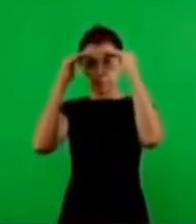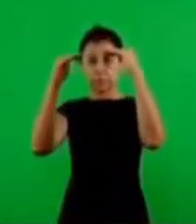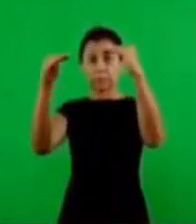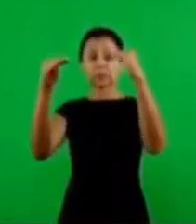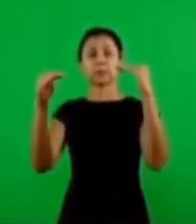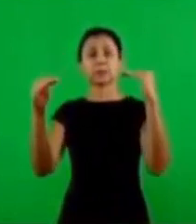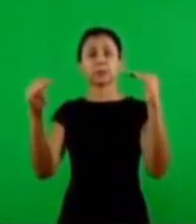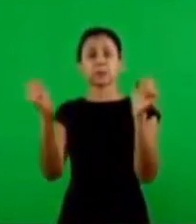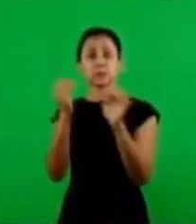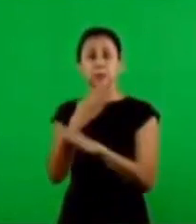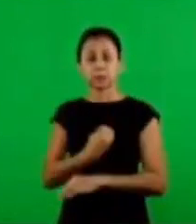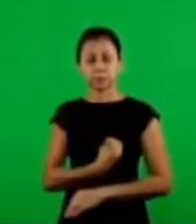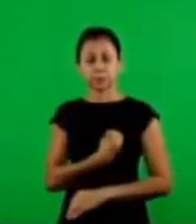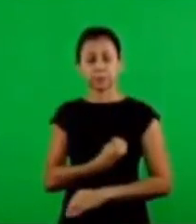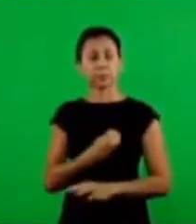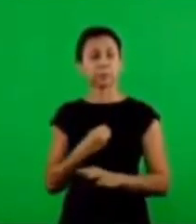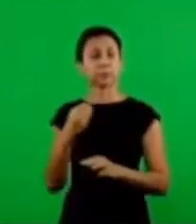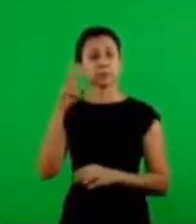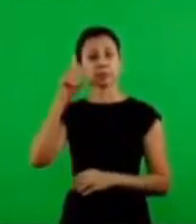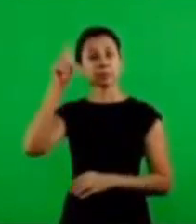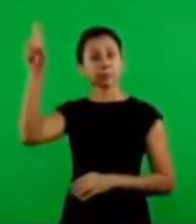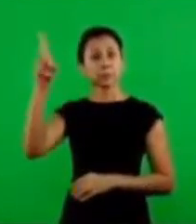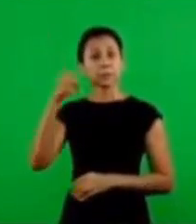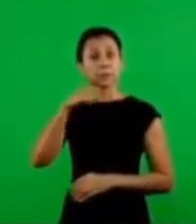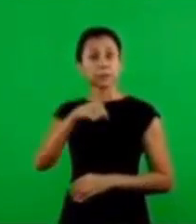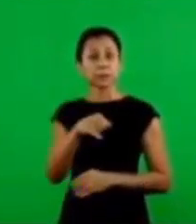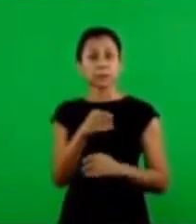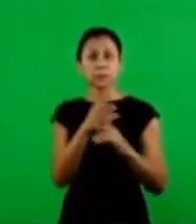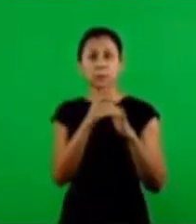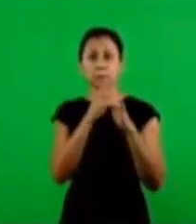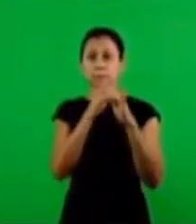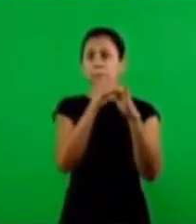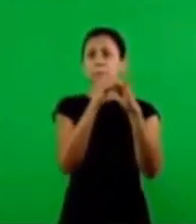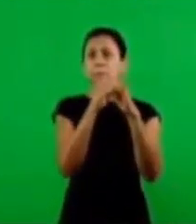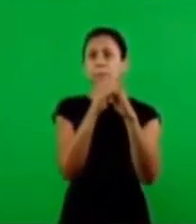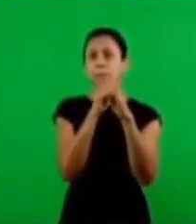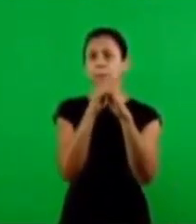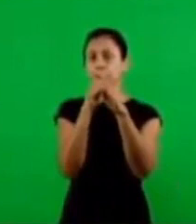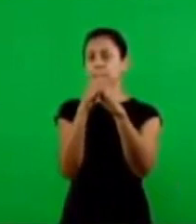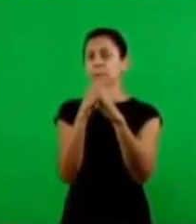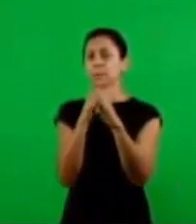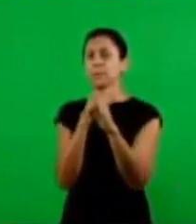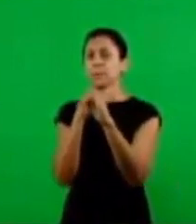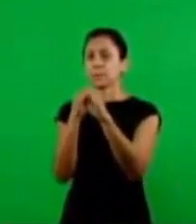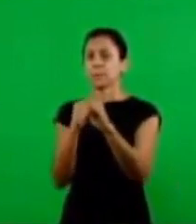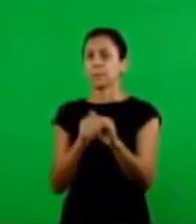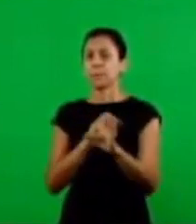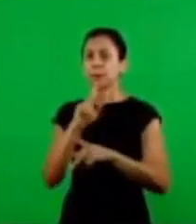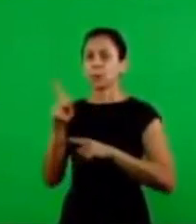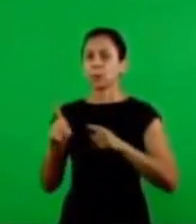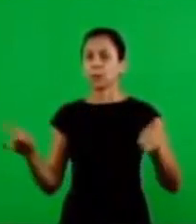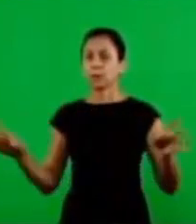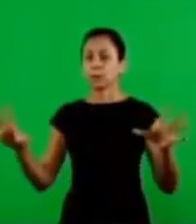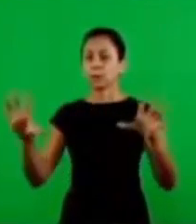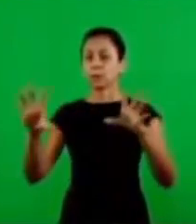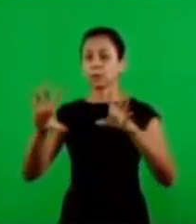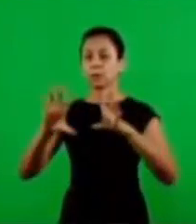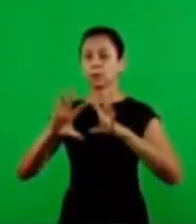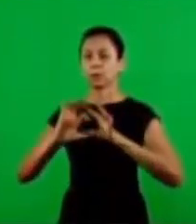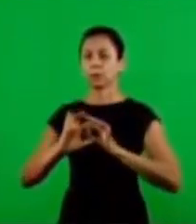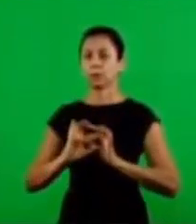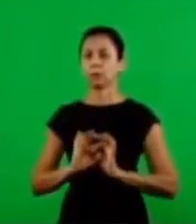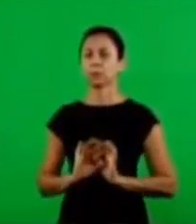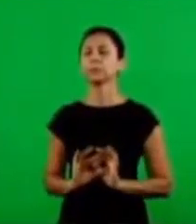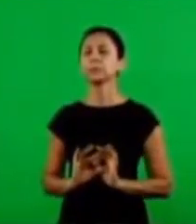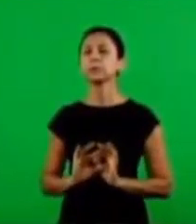needs the fear and glory the presence of God I just seeing that people have to be in fellowship